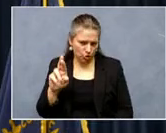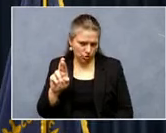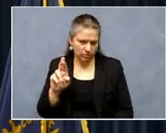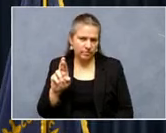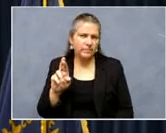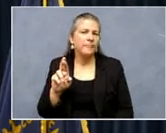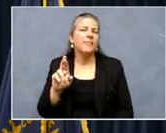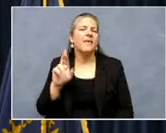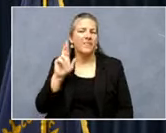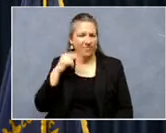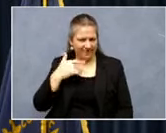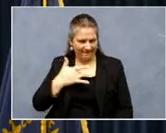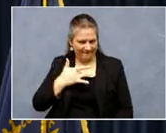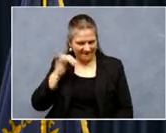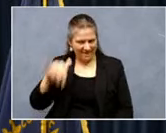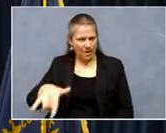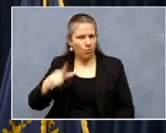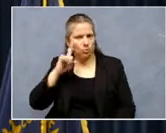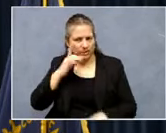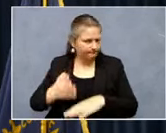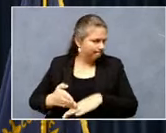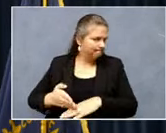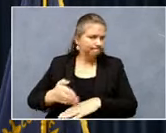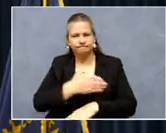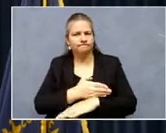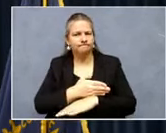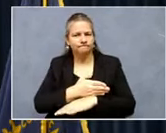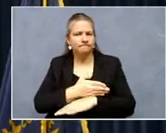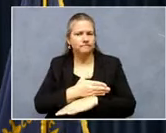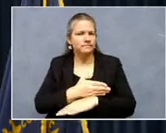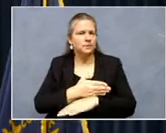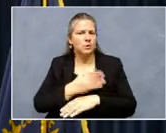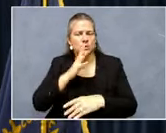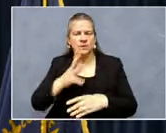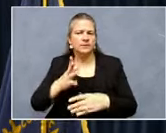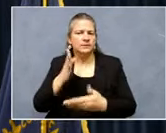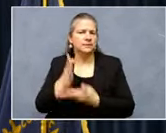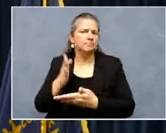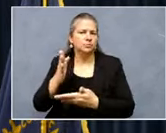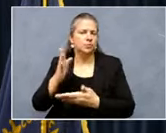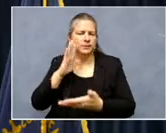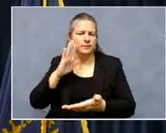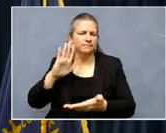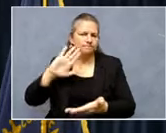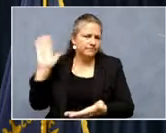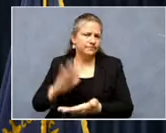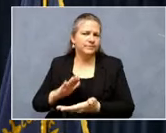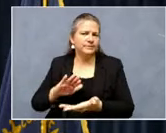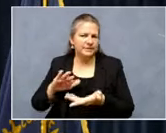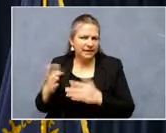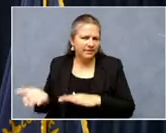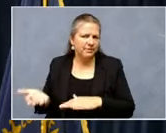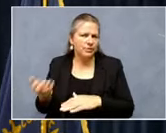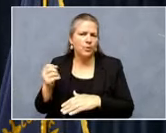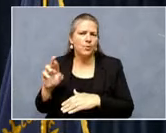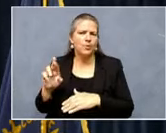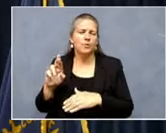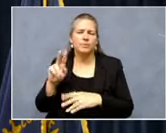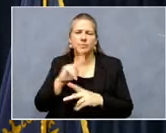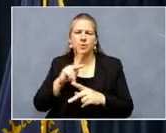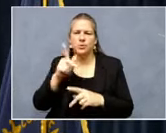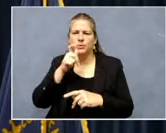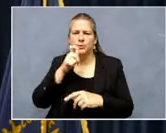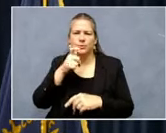these death numbers, breakthroughs to the better, with much better protection.